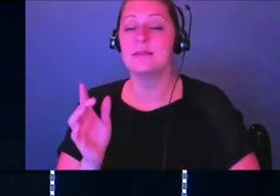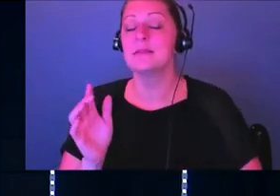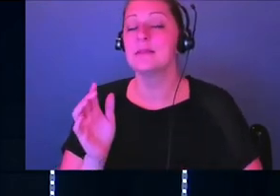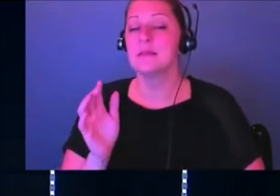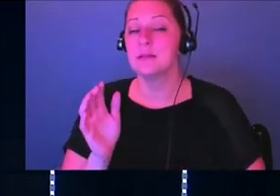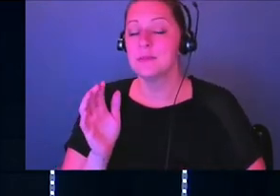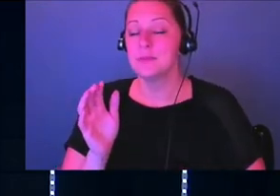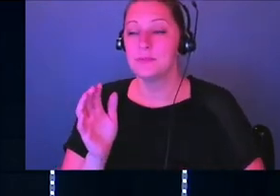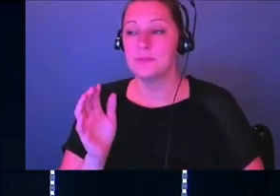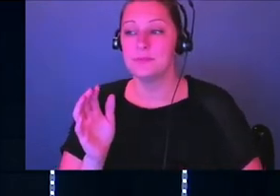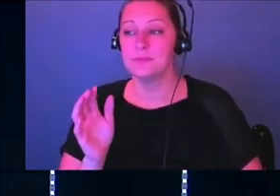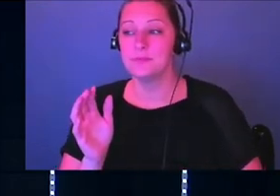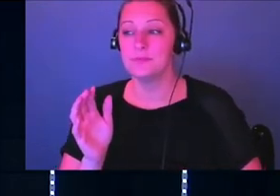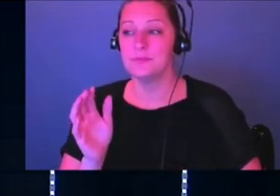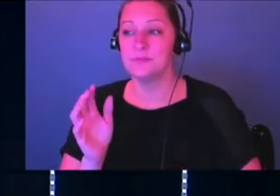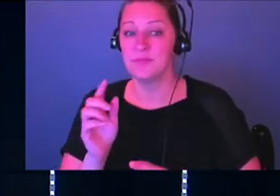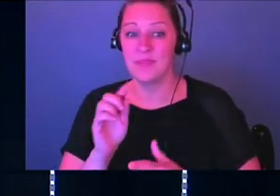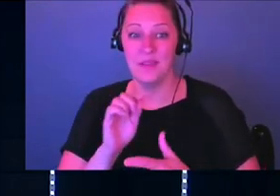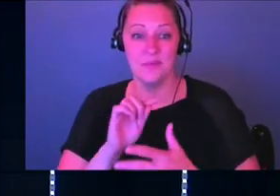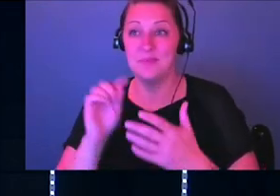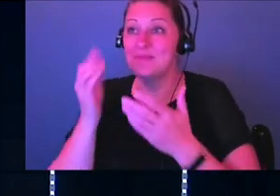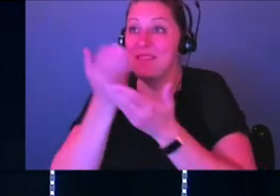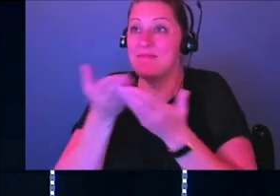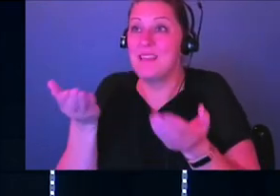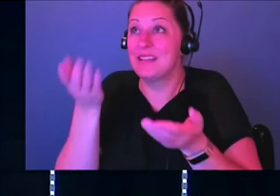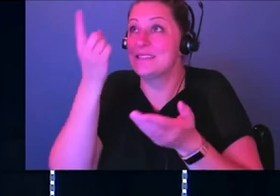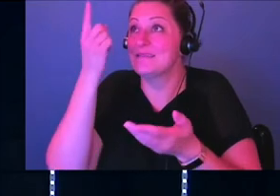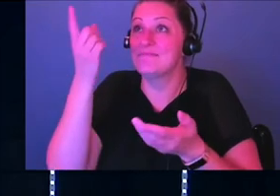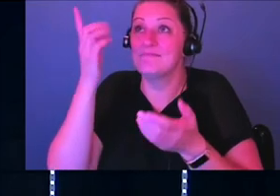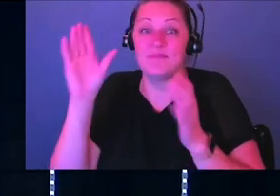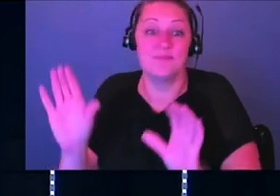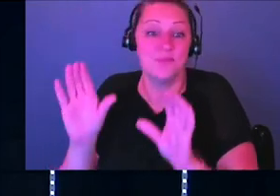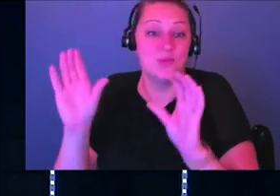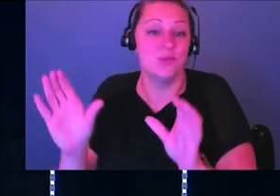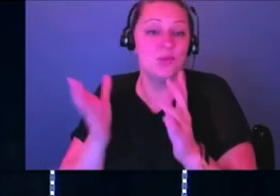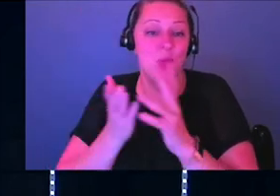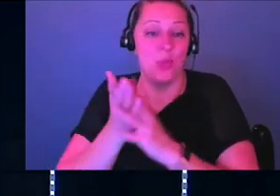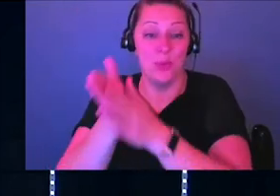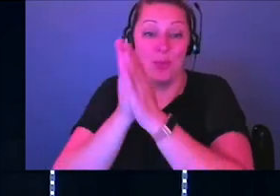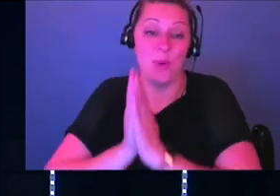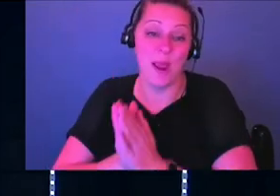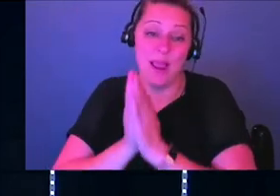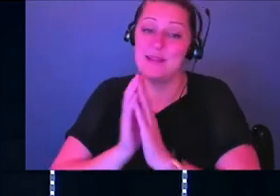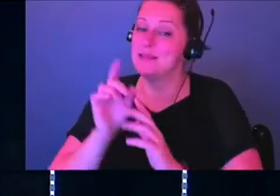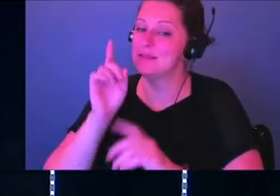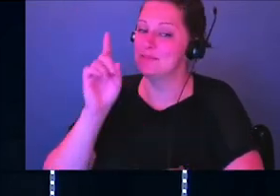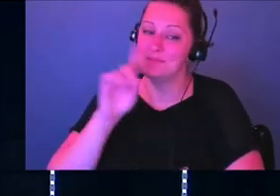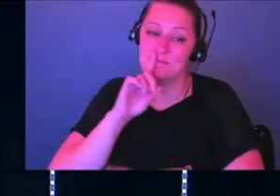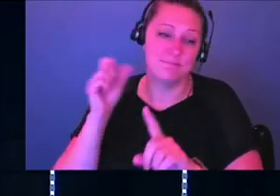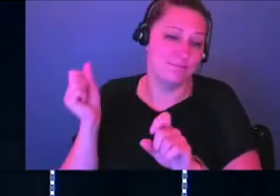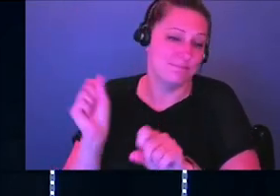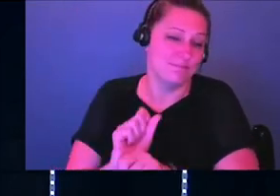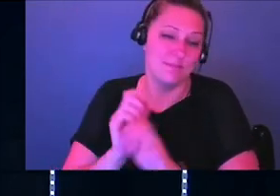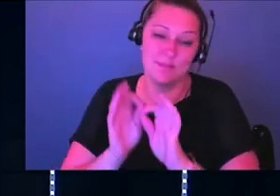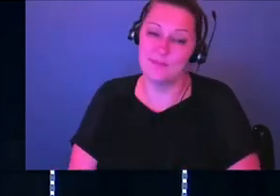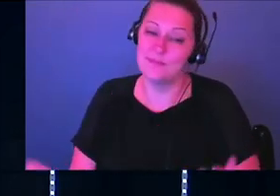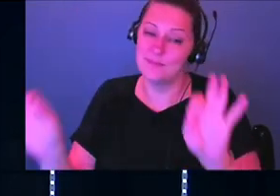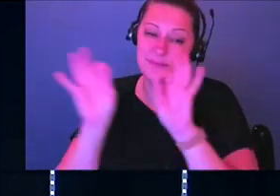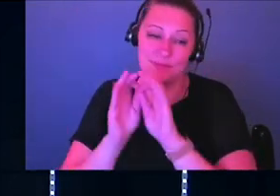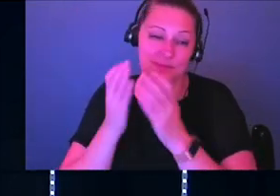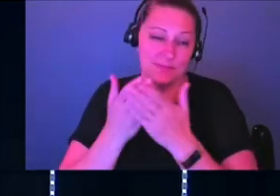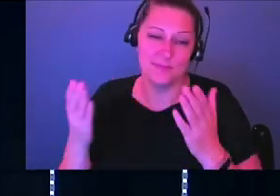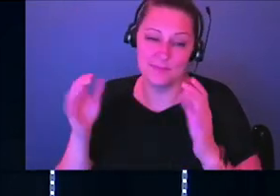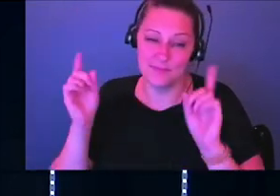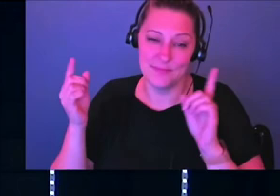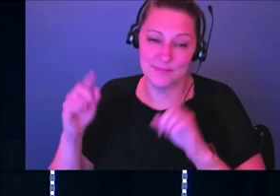are the things that God can do through our praise and that he wants to do. And so what I want to do is I want to give us two steps,